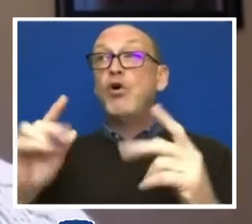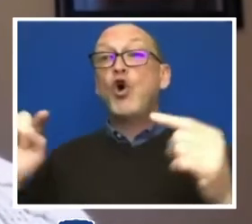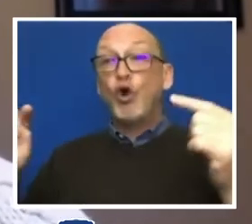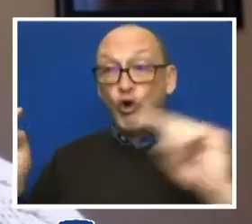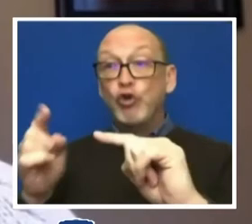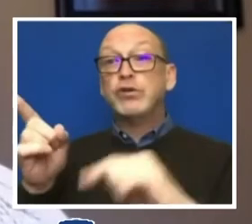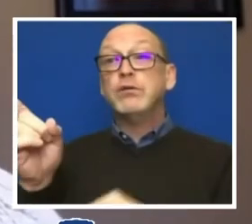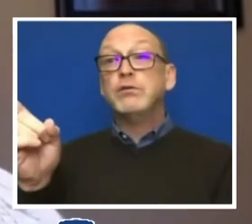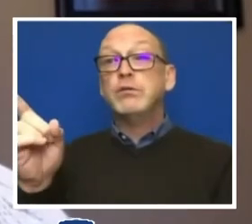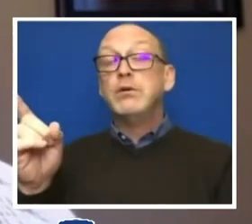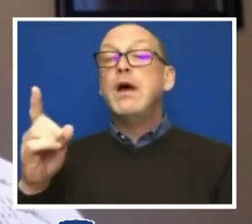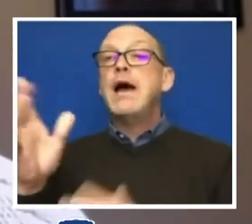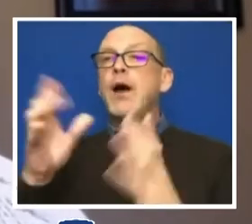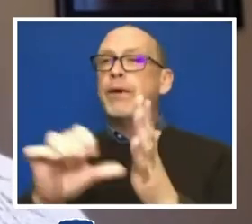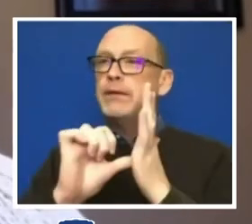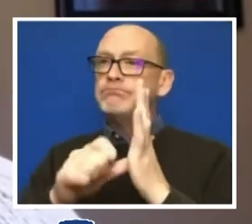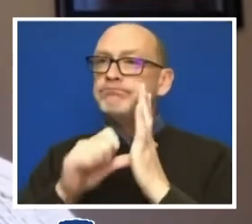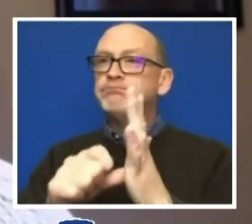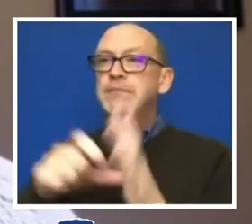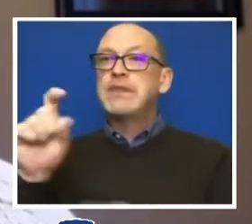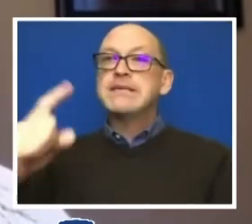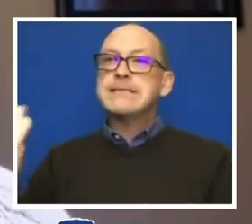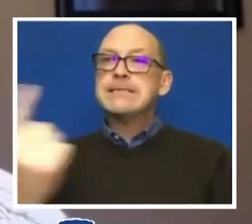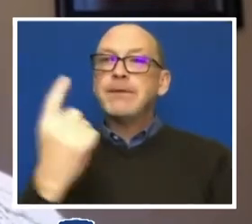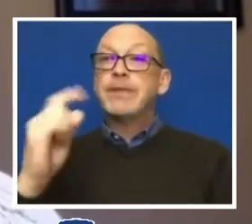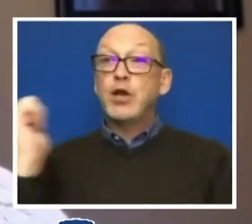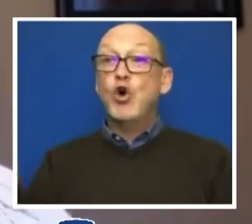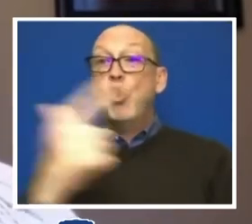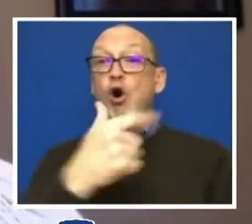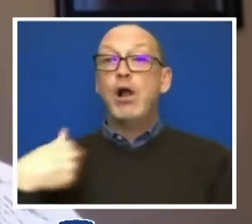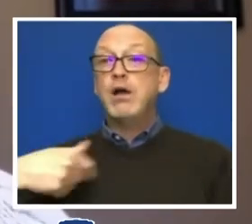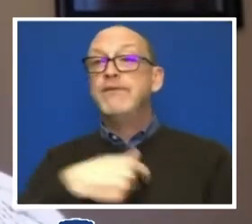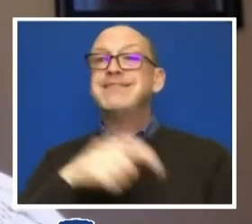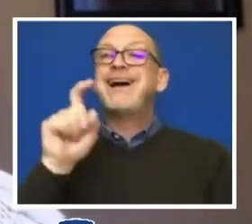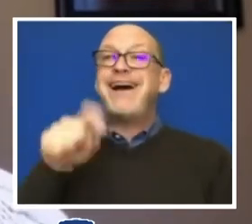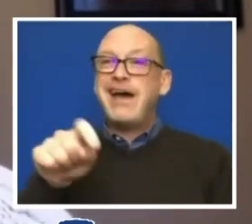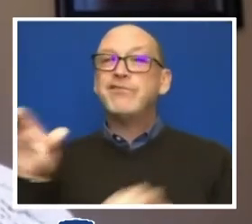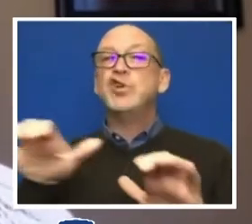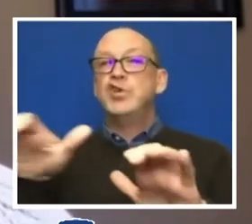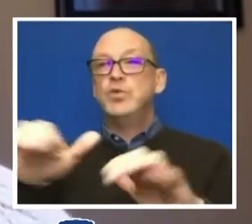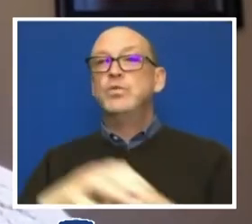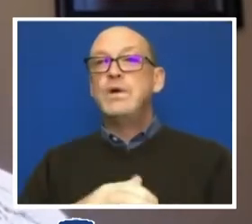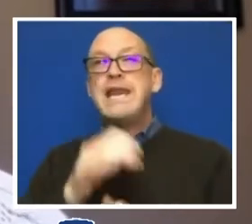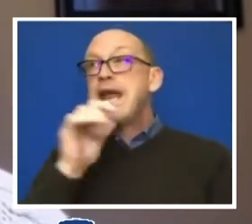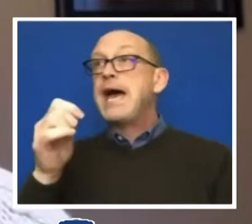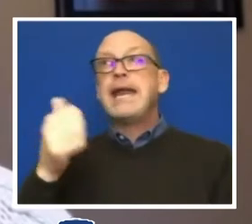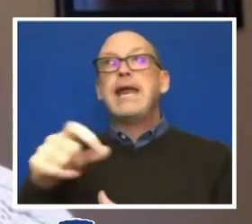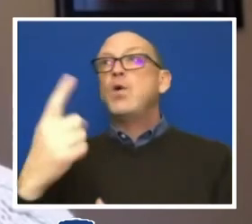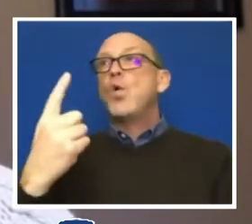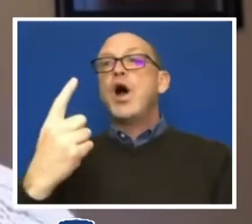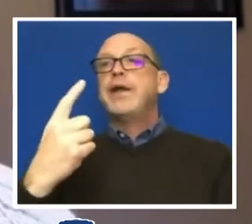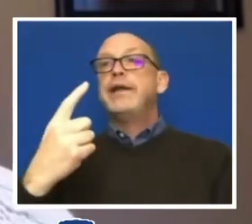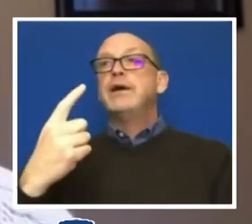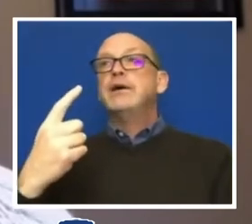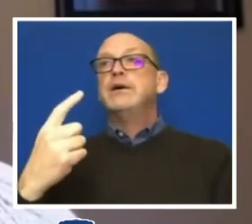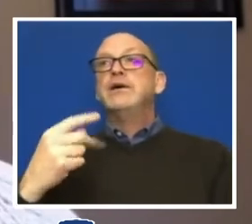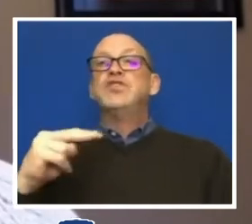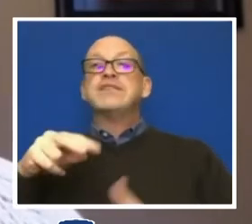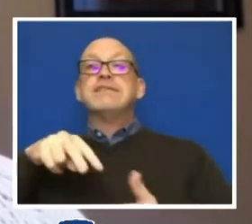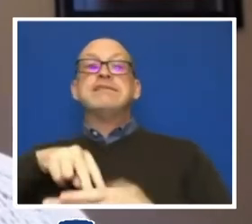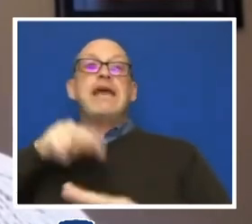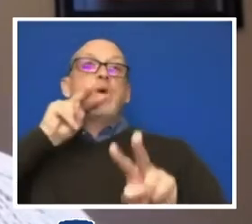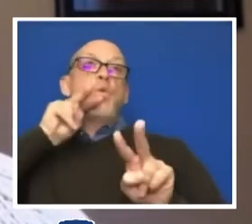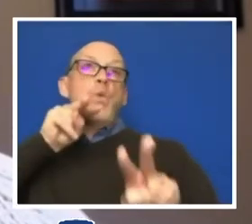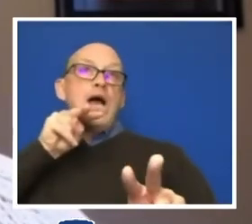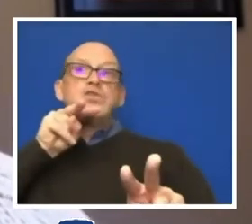And I really want to emphasize this is something that all of us have to do. So it's not any of us standing on a sideline or presuming that